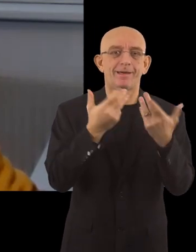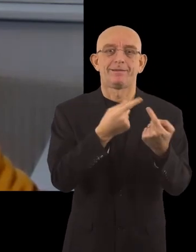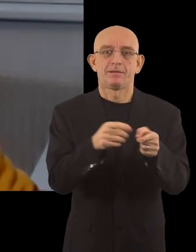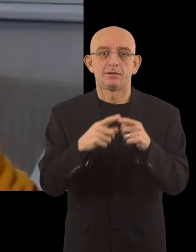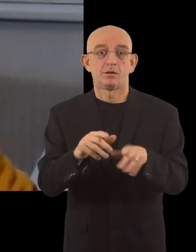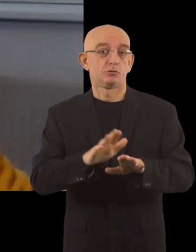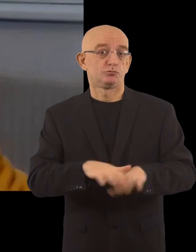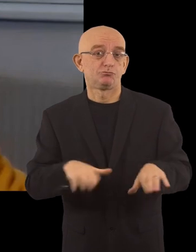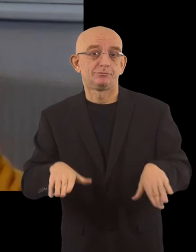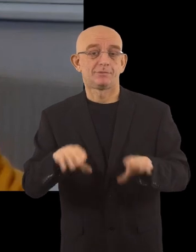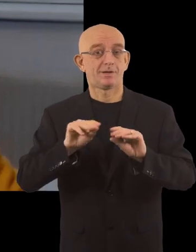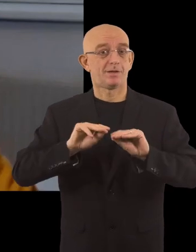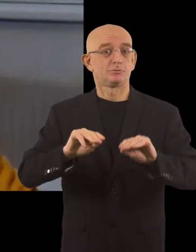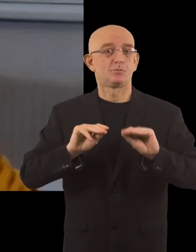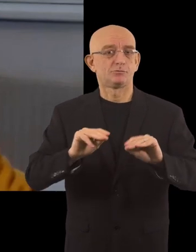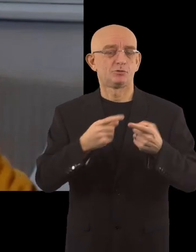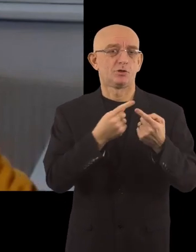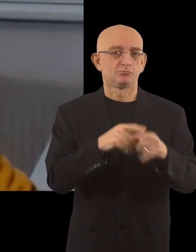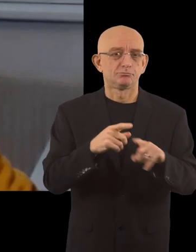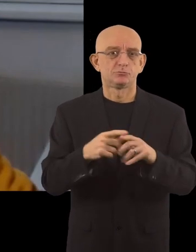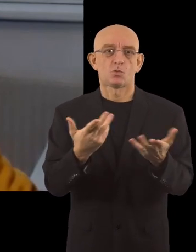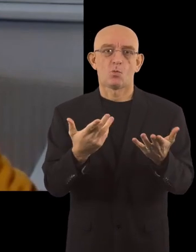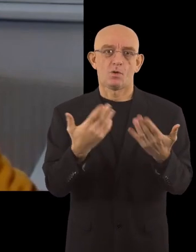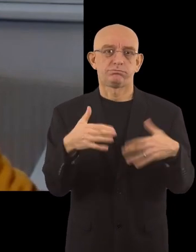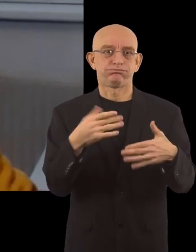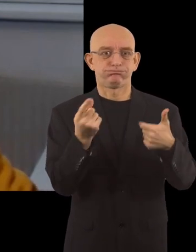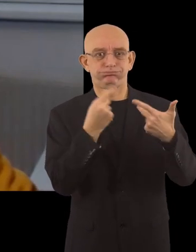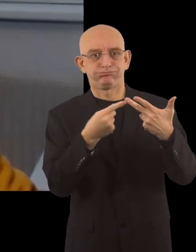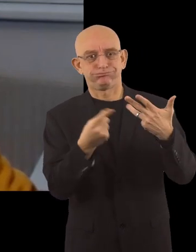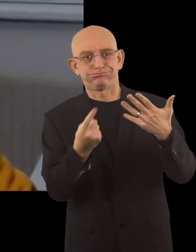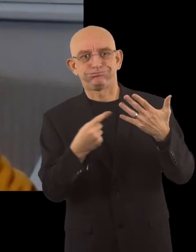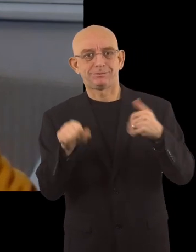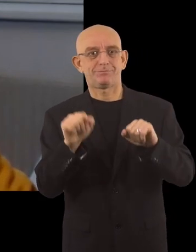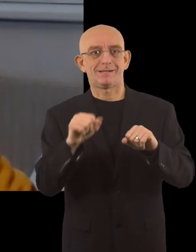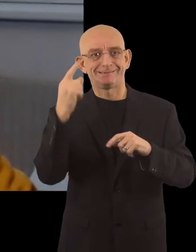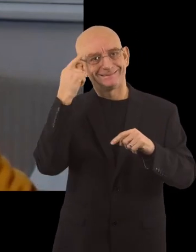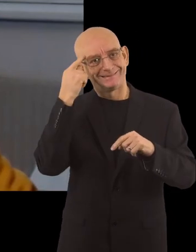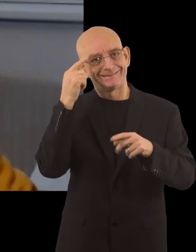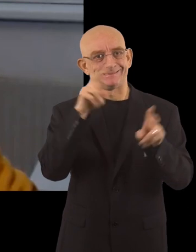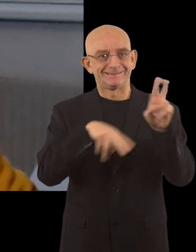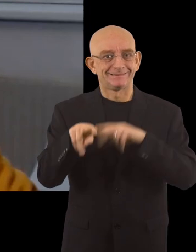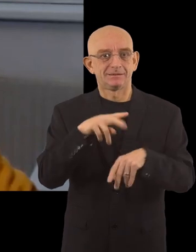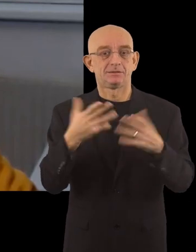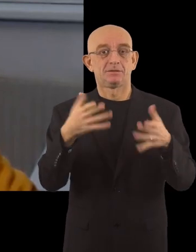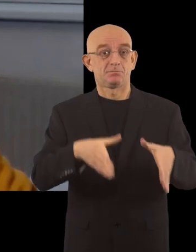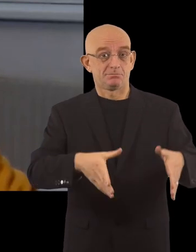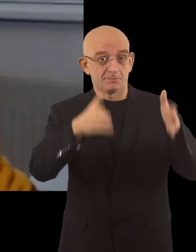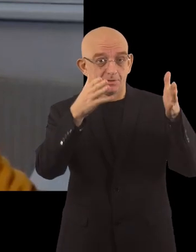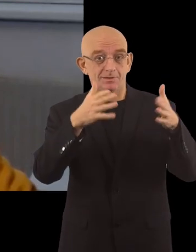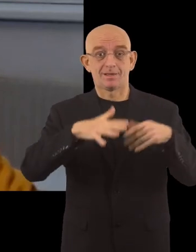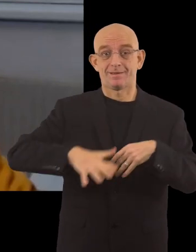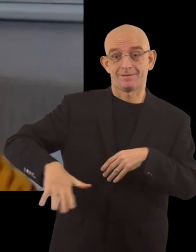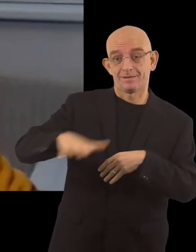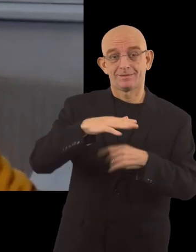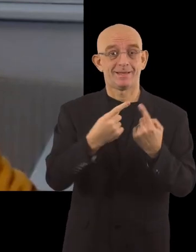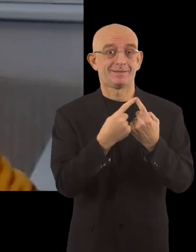and the education aspects. So there's really a lot to look at, for example, the built environment,